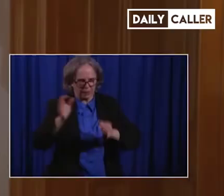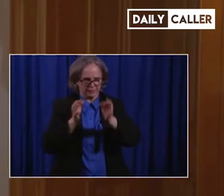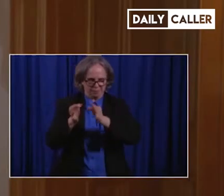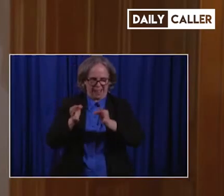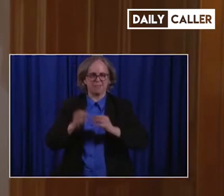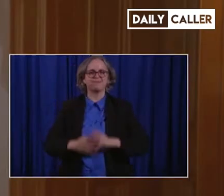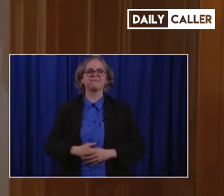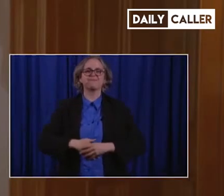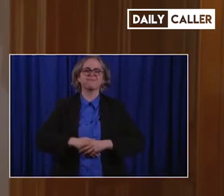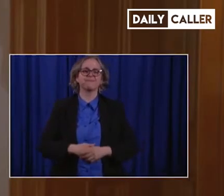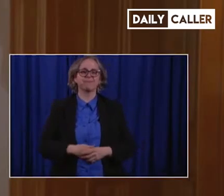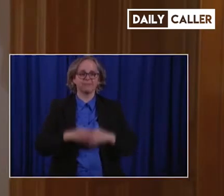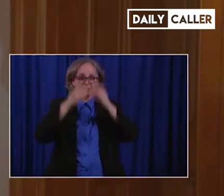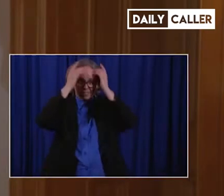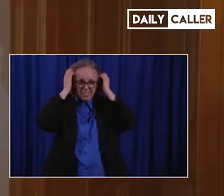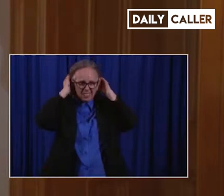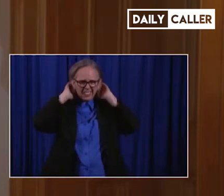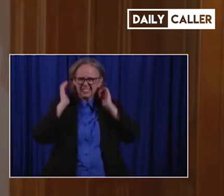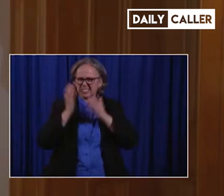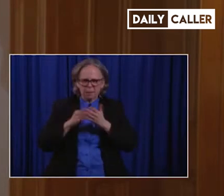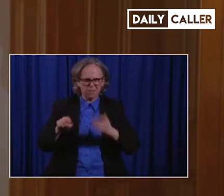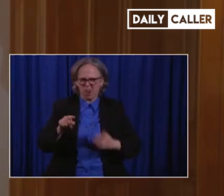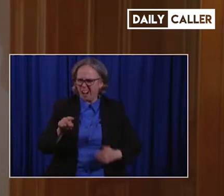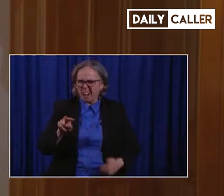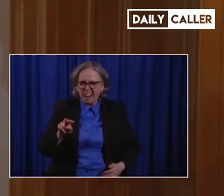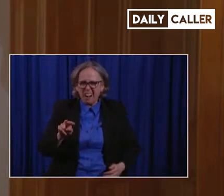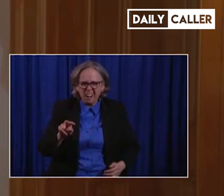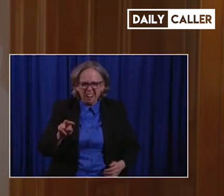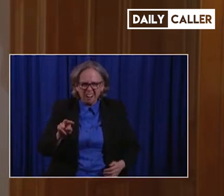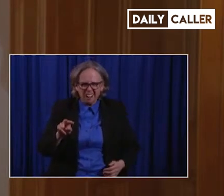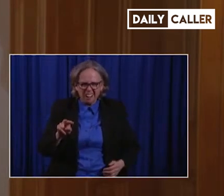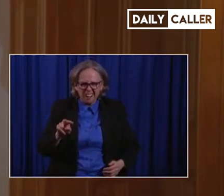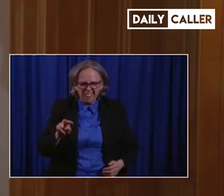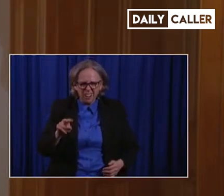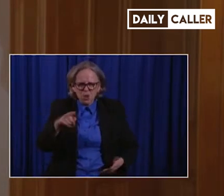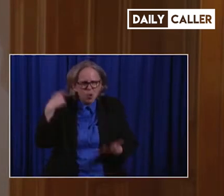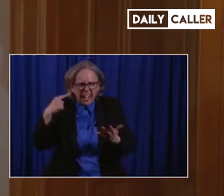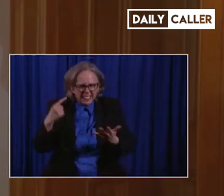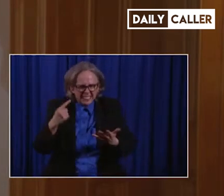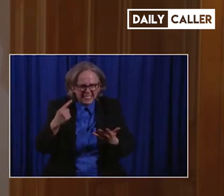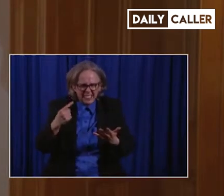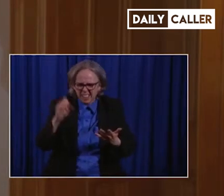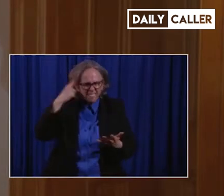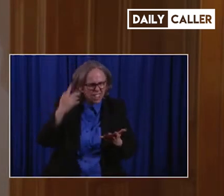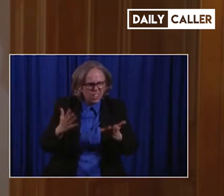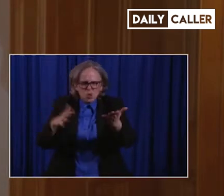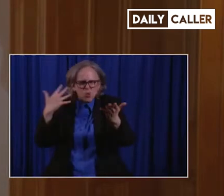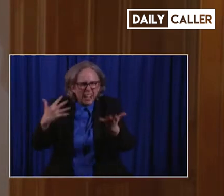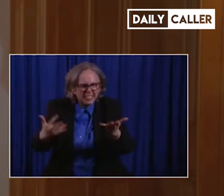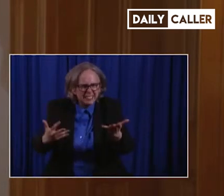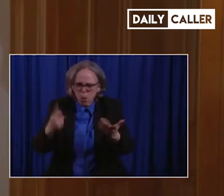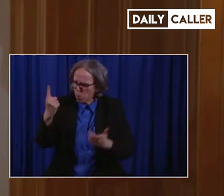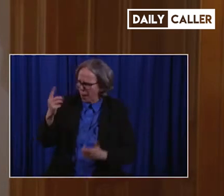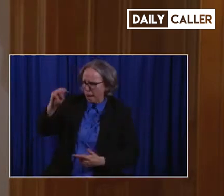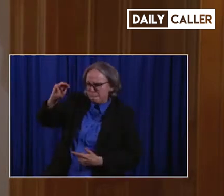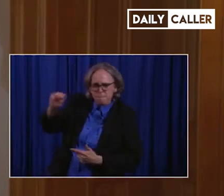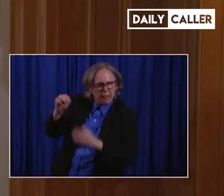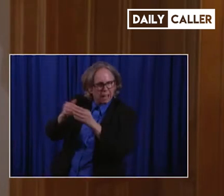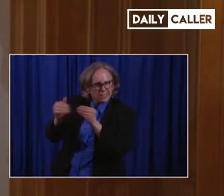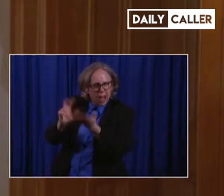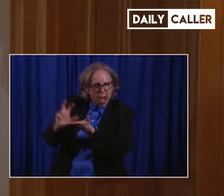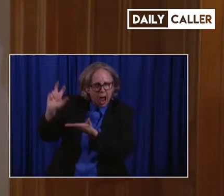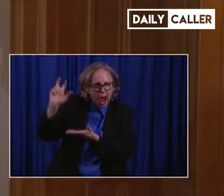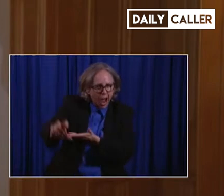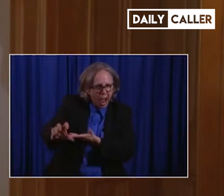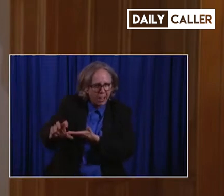Some of you are now shaking your head and say, that Mike DeWine, he's crazy. This million-dollar drawing idea of yours is